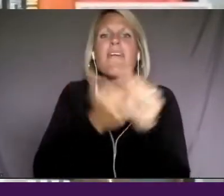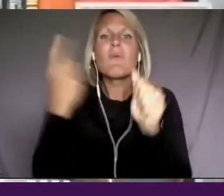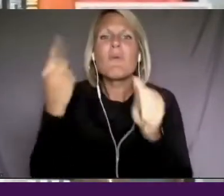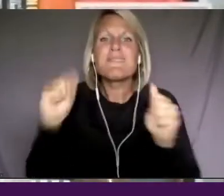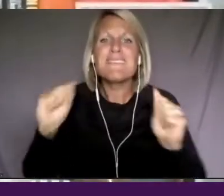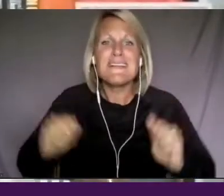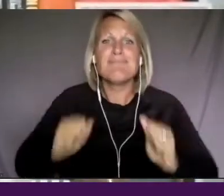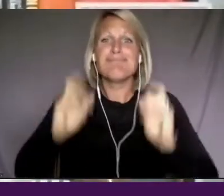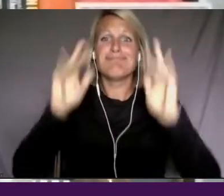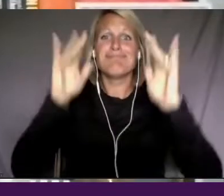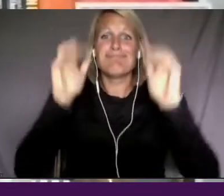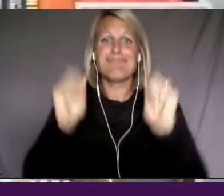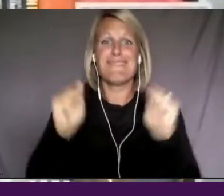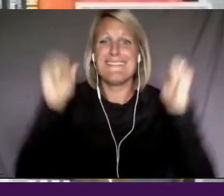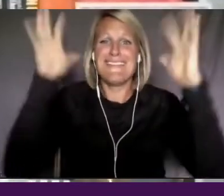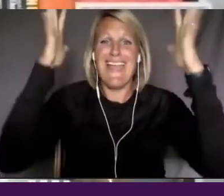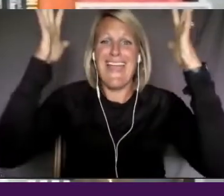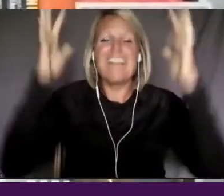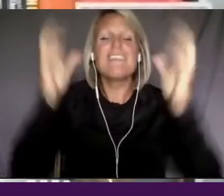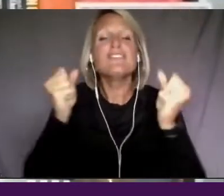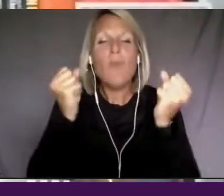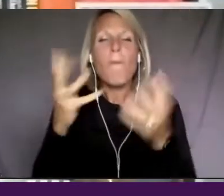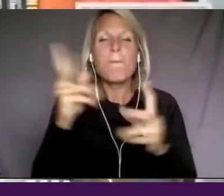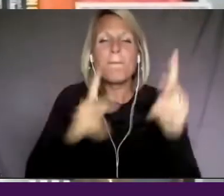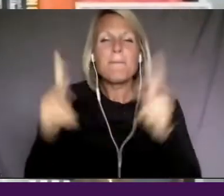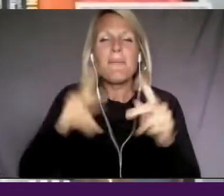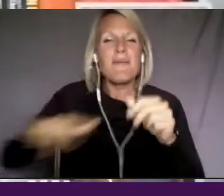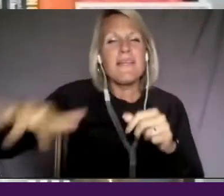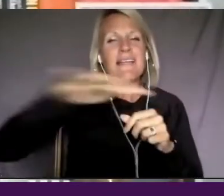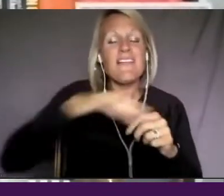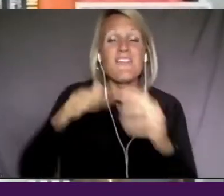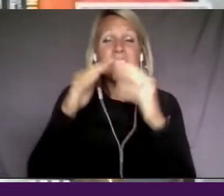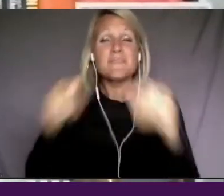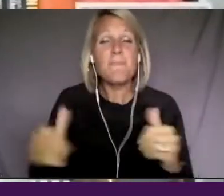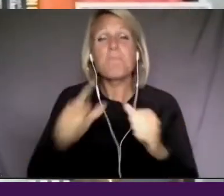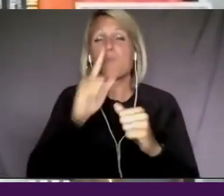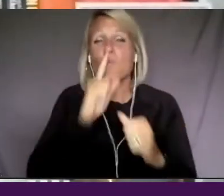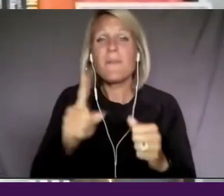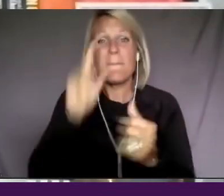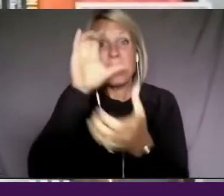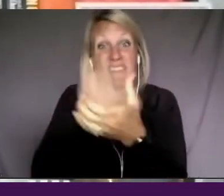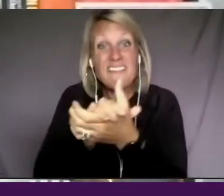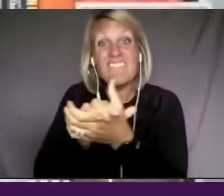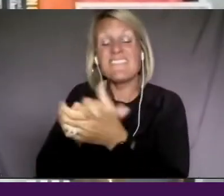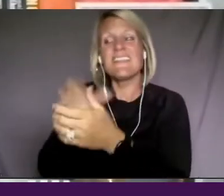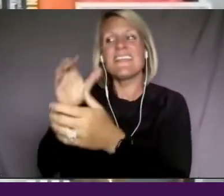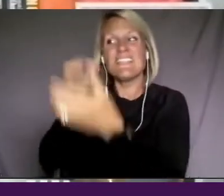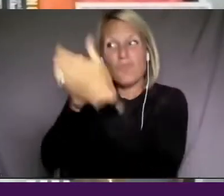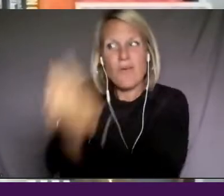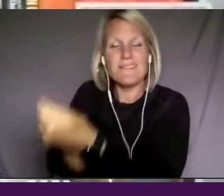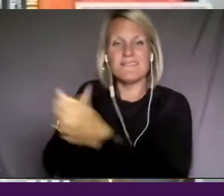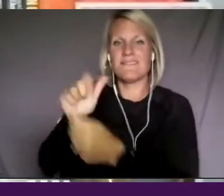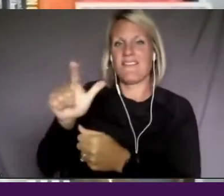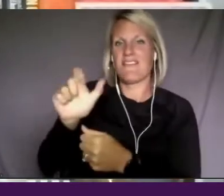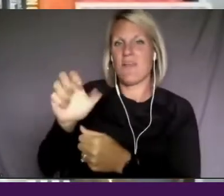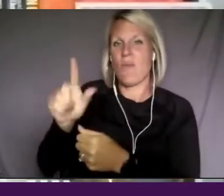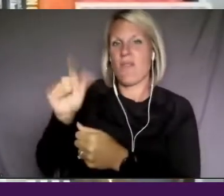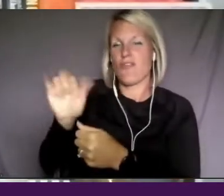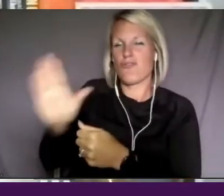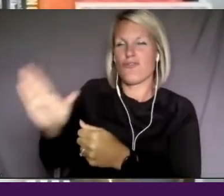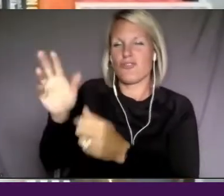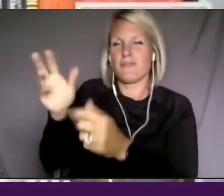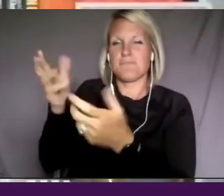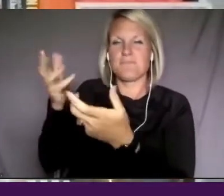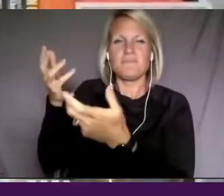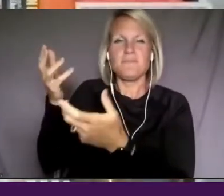many people throughout the system who really believed in, in Leola as well as in, in the project. And